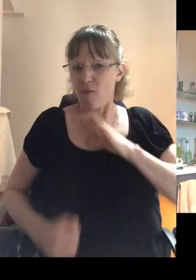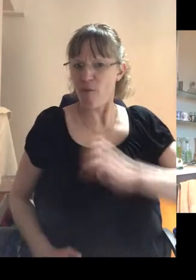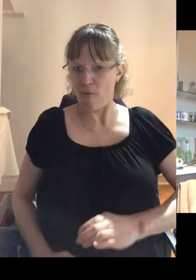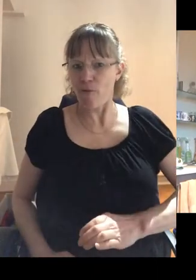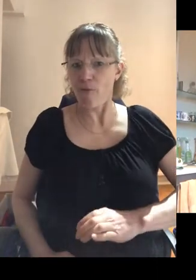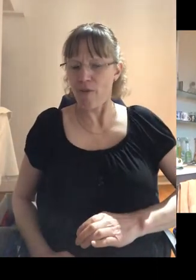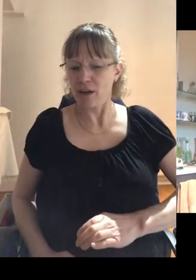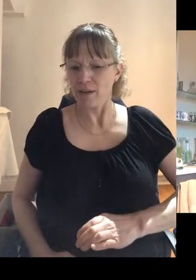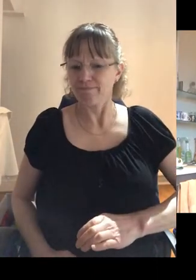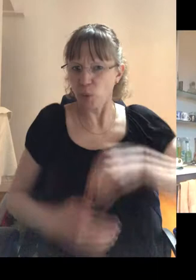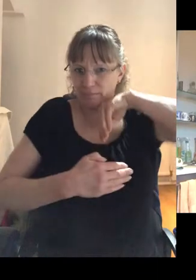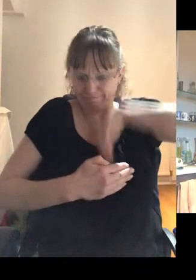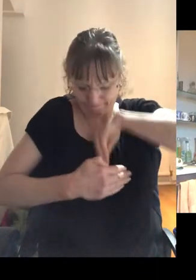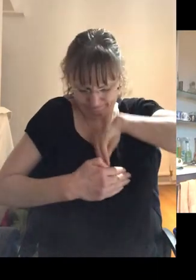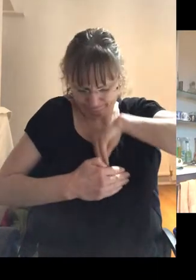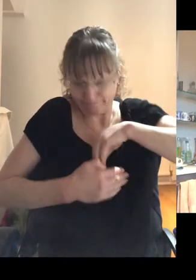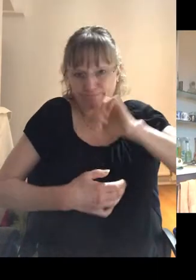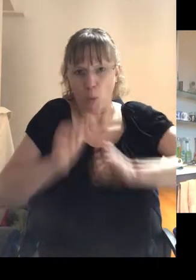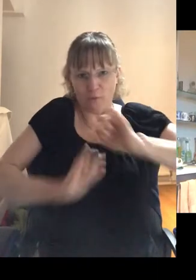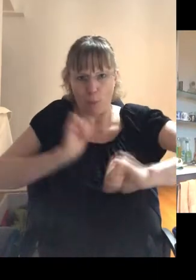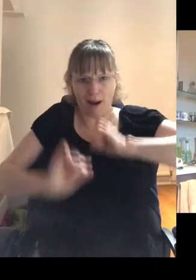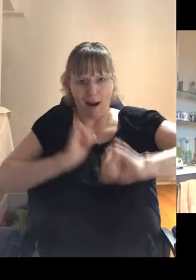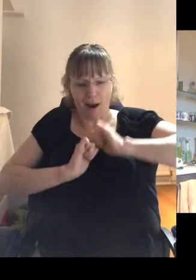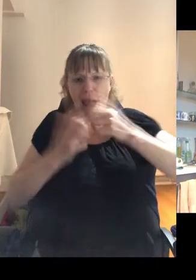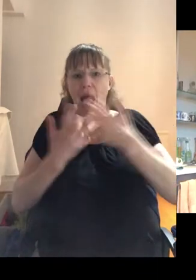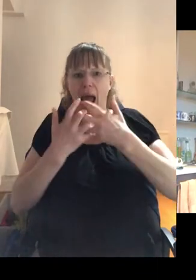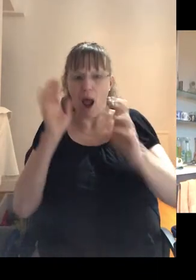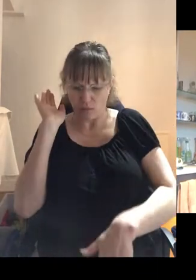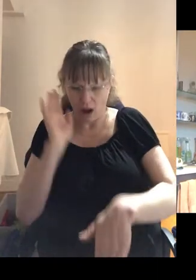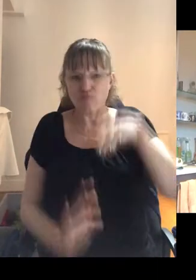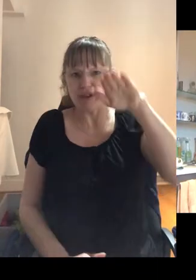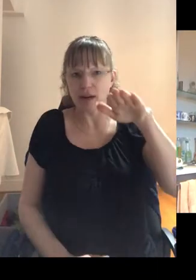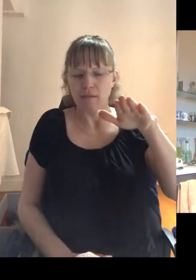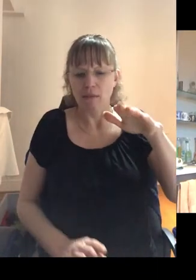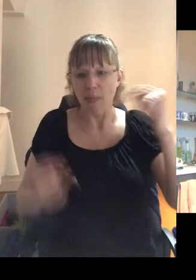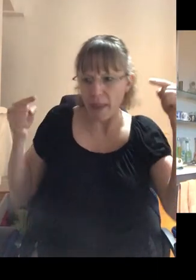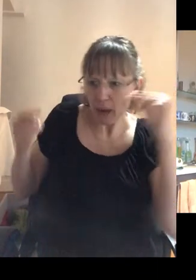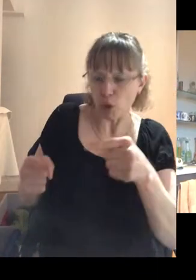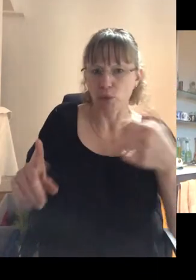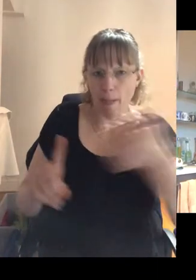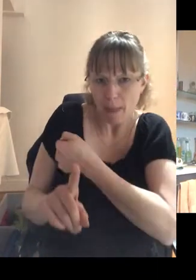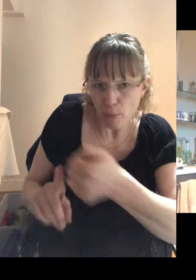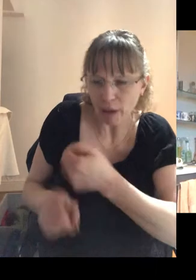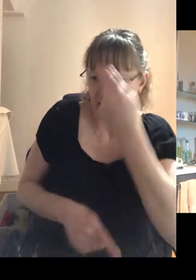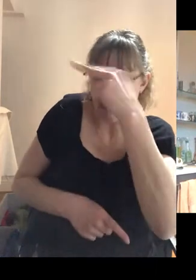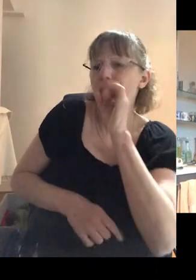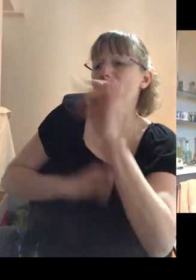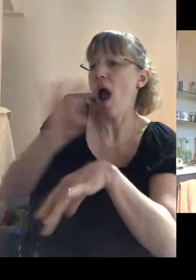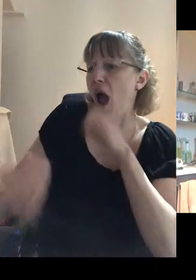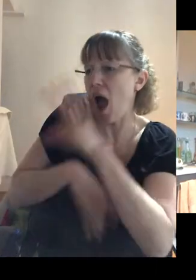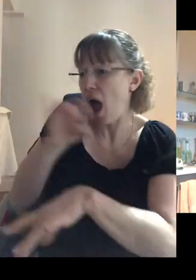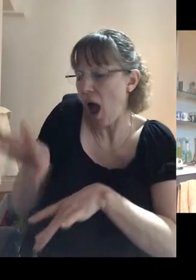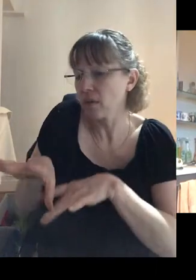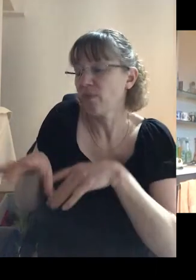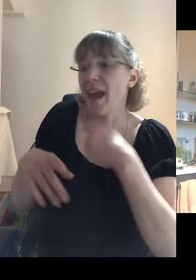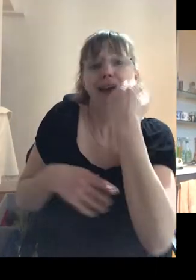was down to internalized homophobia. How my upbringing, how the, the abuse, the, the bullying, the, the name calling that I